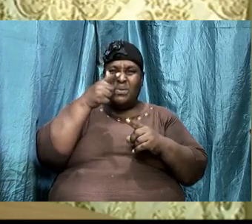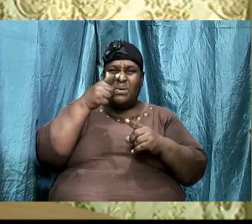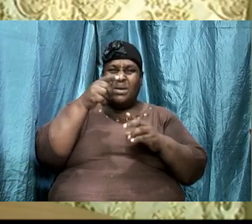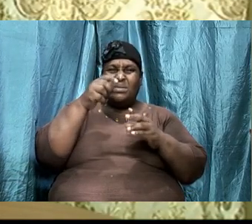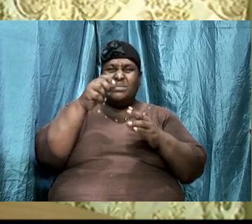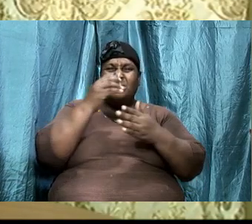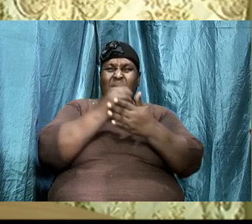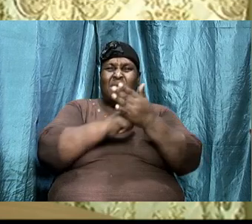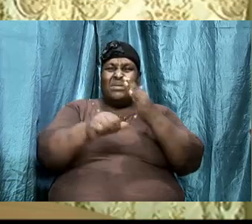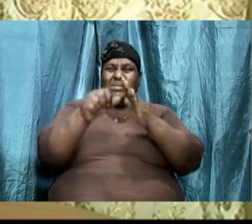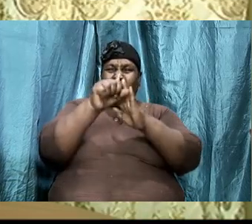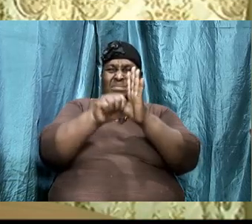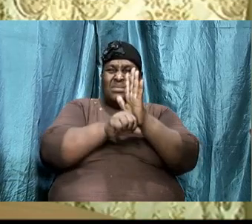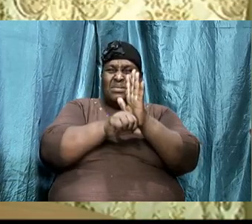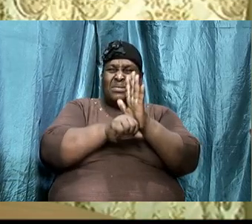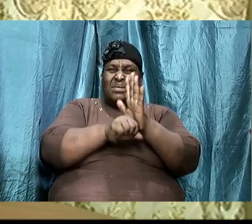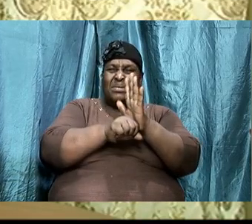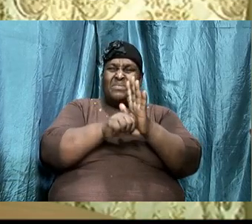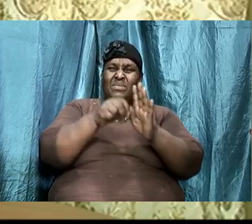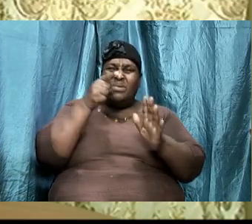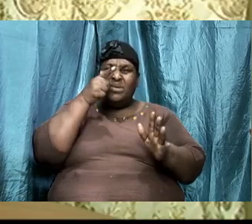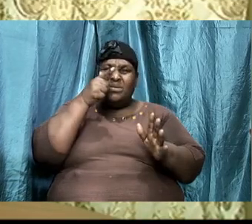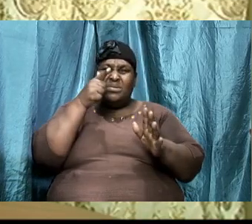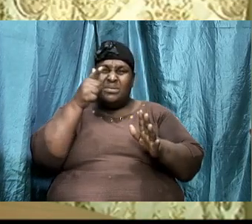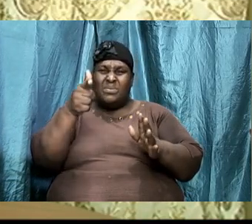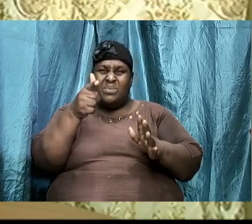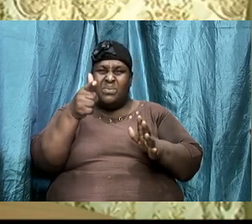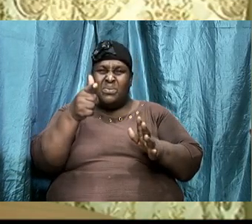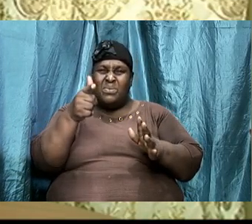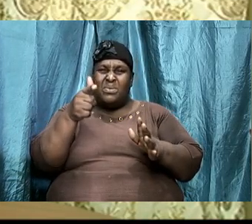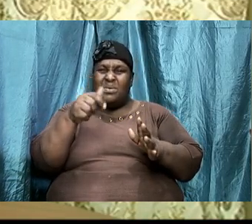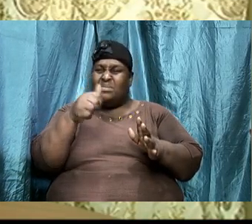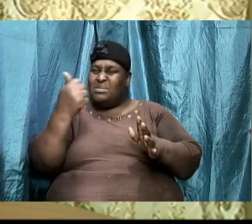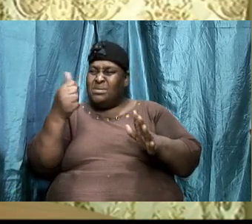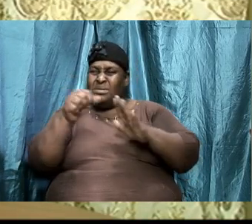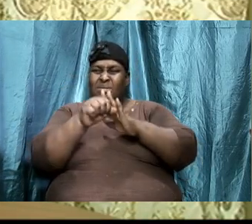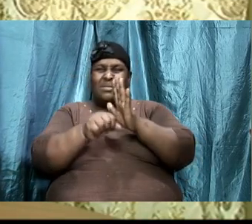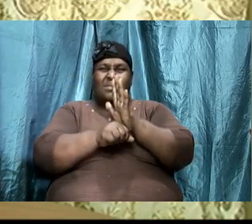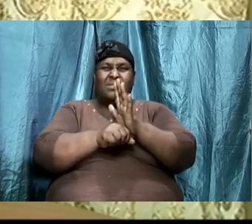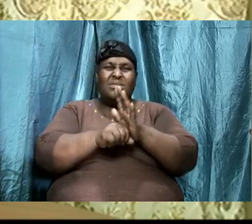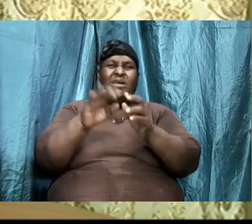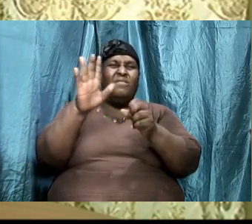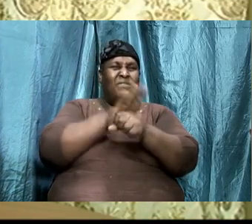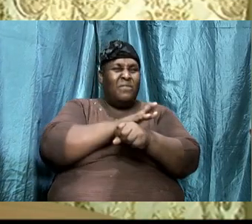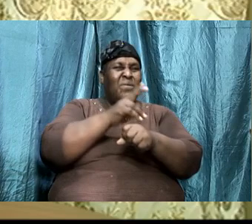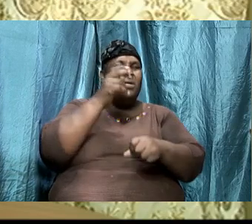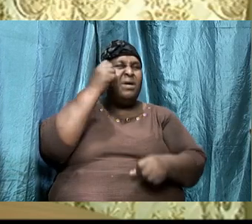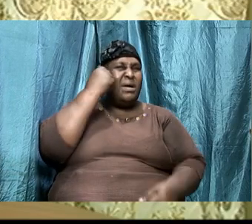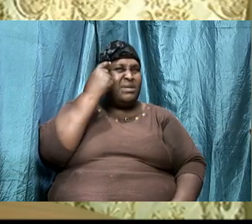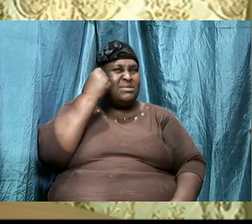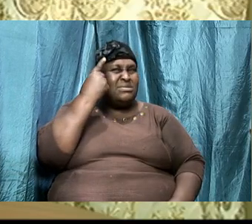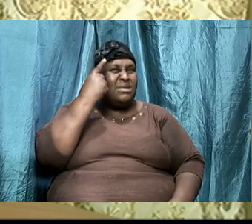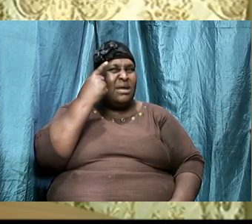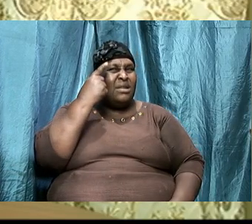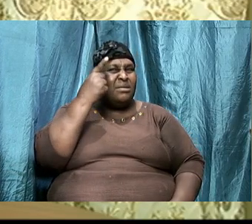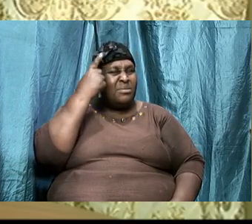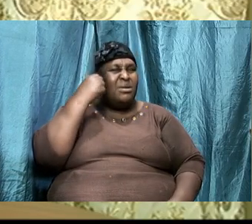get a full understanding of what, you know, the aposist was saying. The apostle knew what he's talking about, you know.